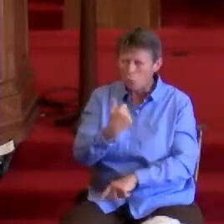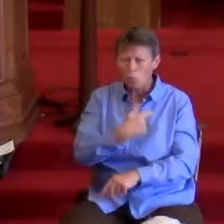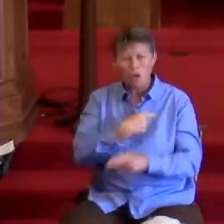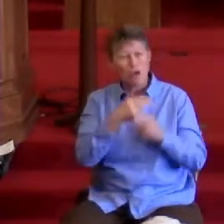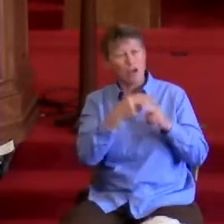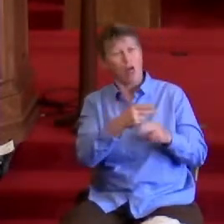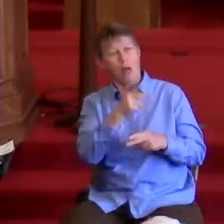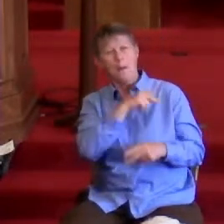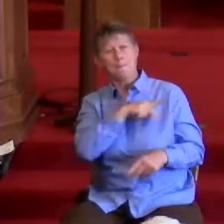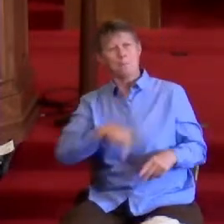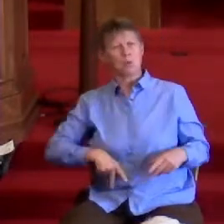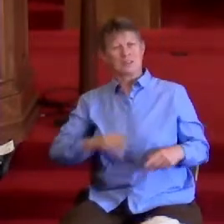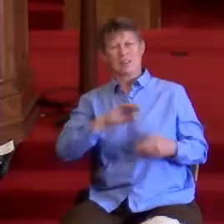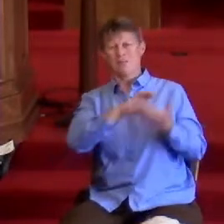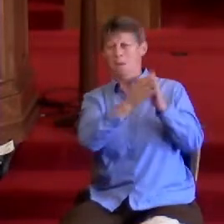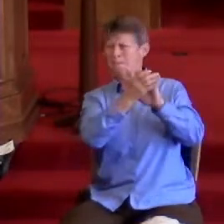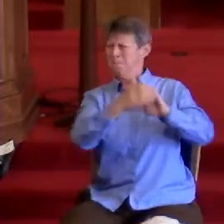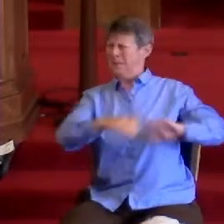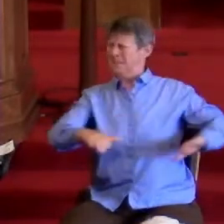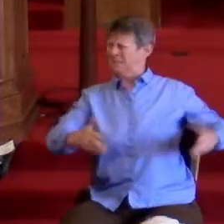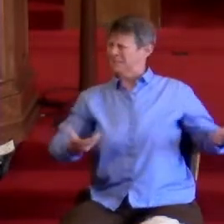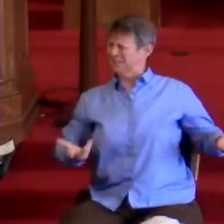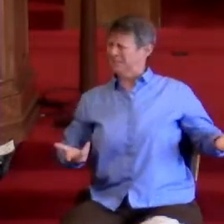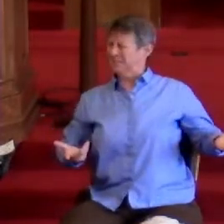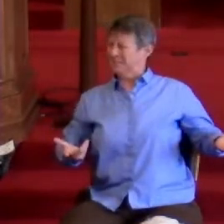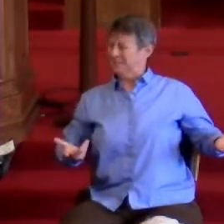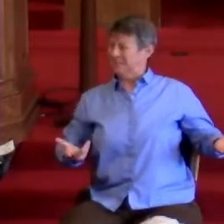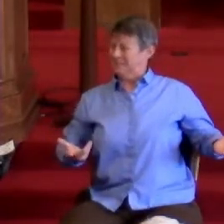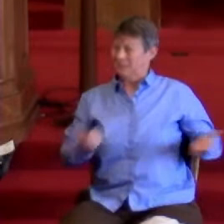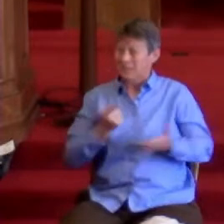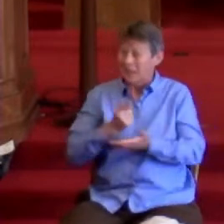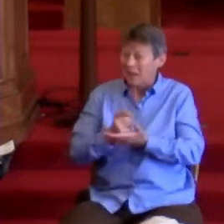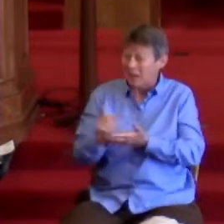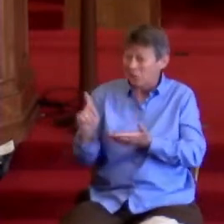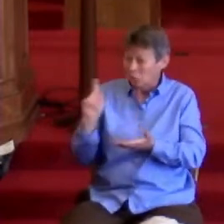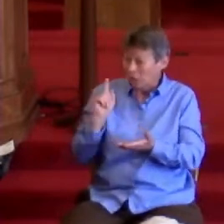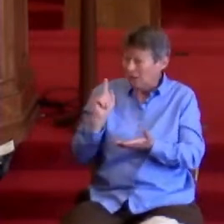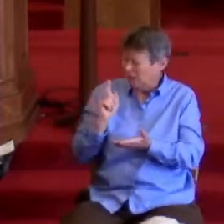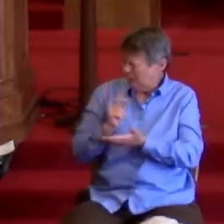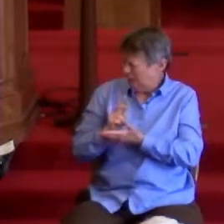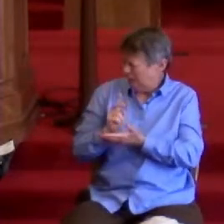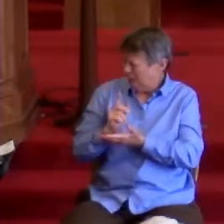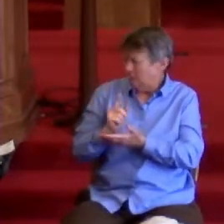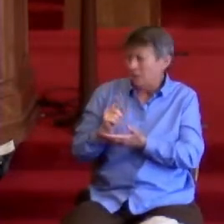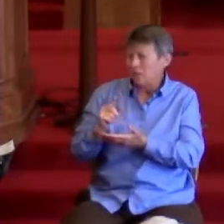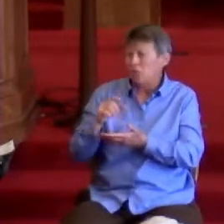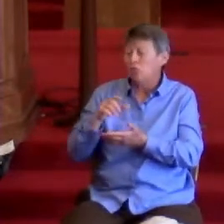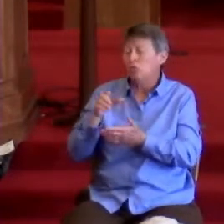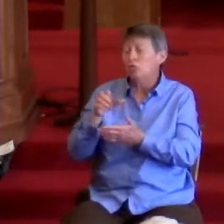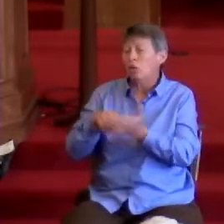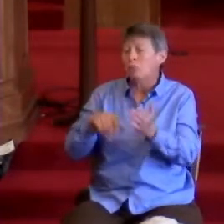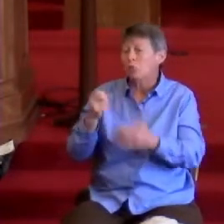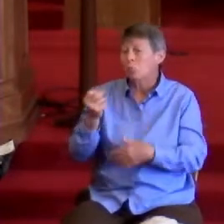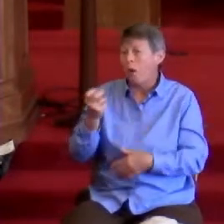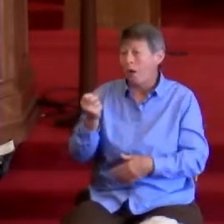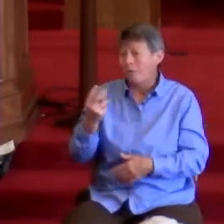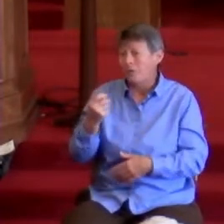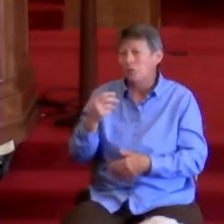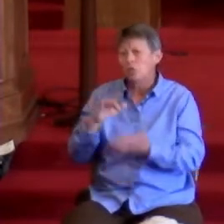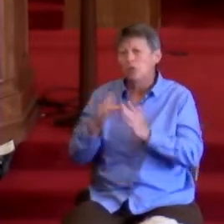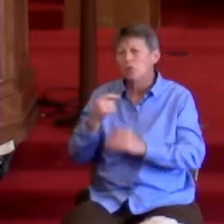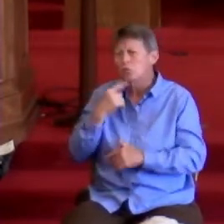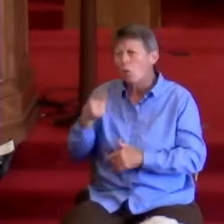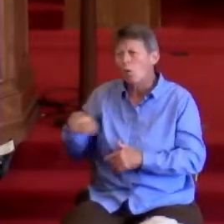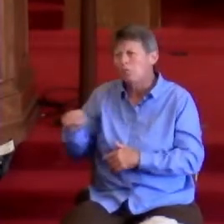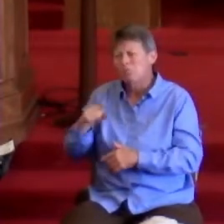of Peace. Just last week, this is just a few verses earlier in chapter 12, Jesus told his listeners, do not